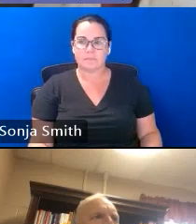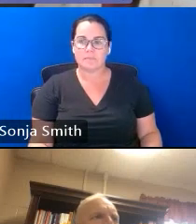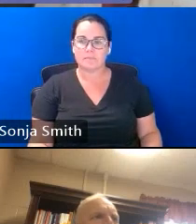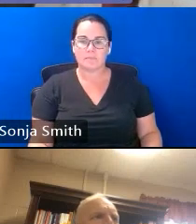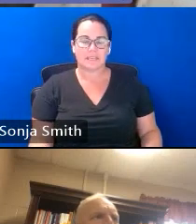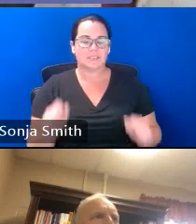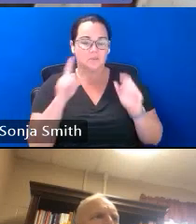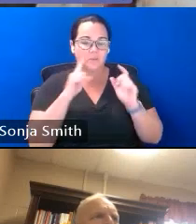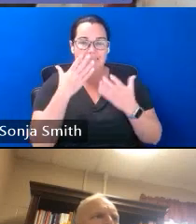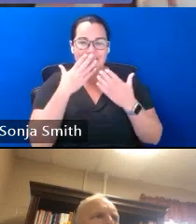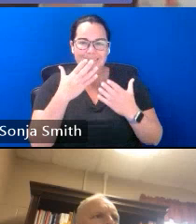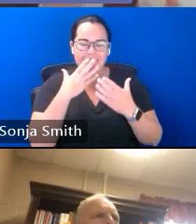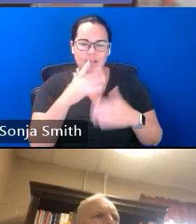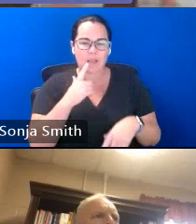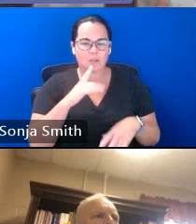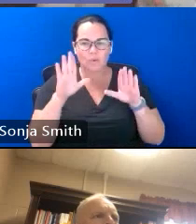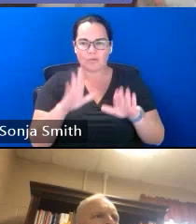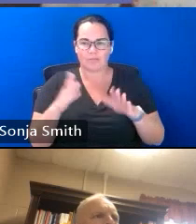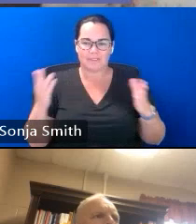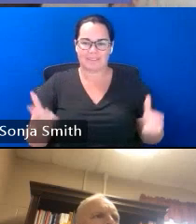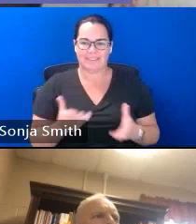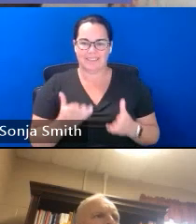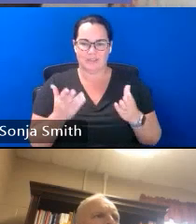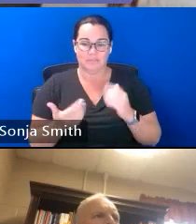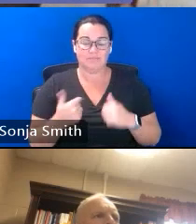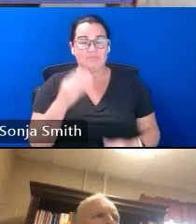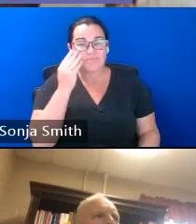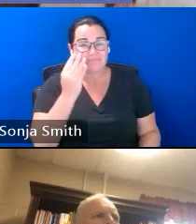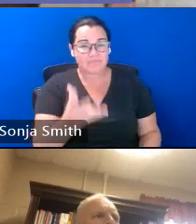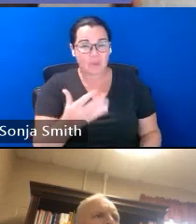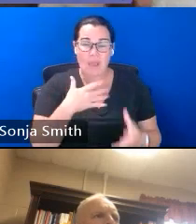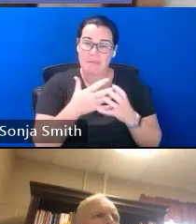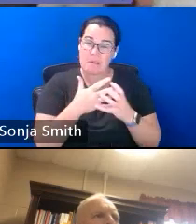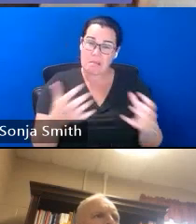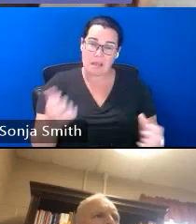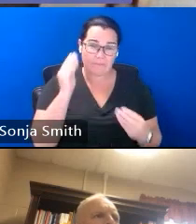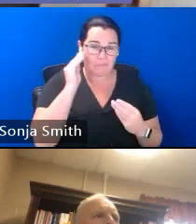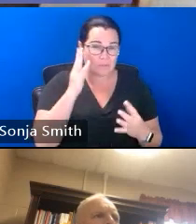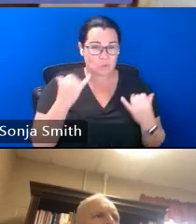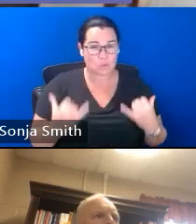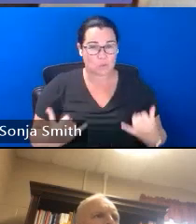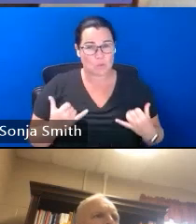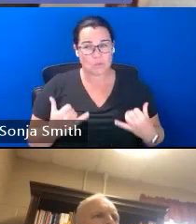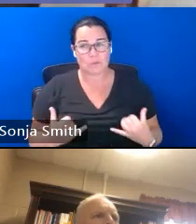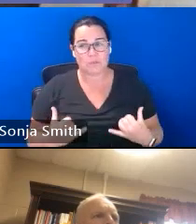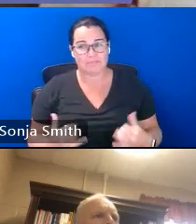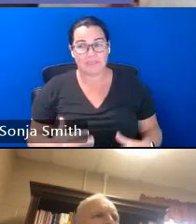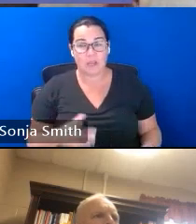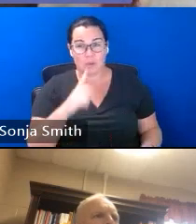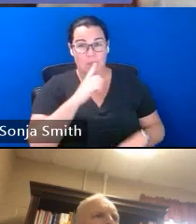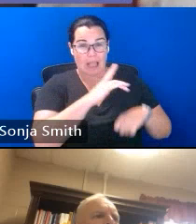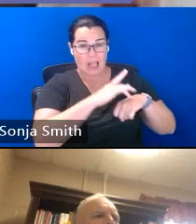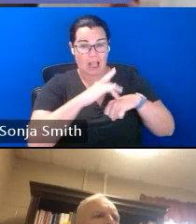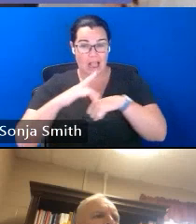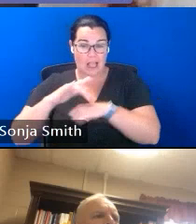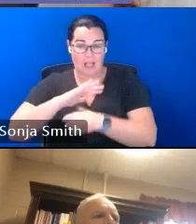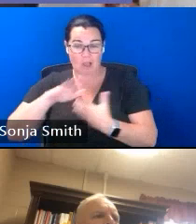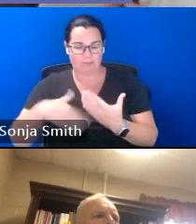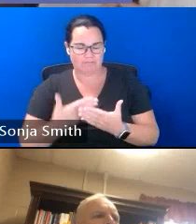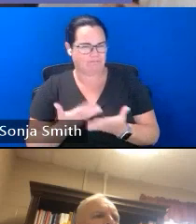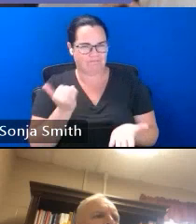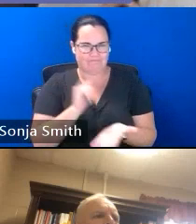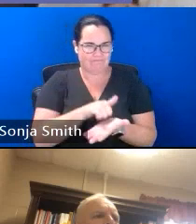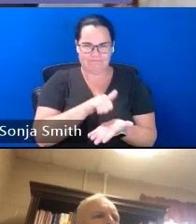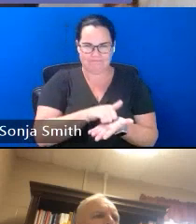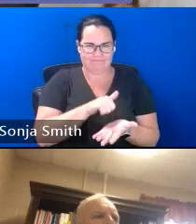want to just start out by saying we have a lot of information to cover today and we're probably not going to get to it all and so i know